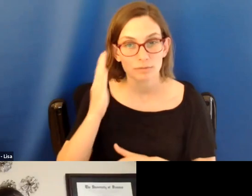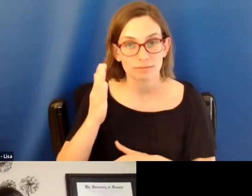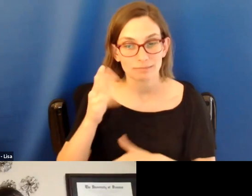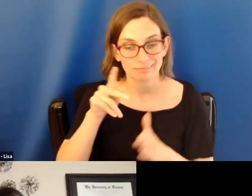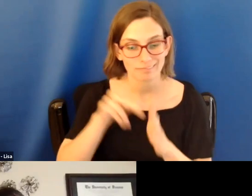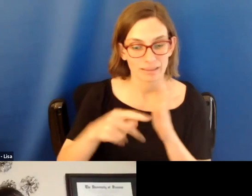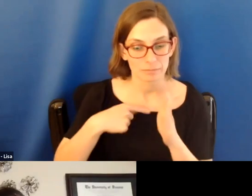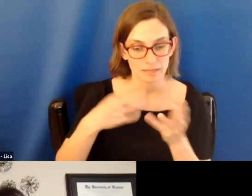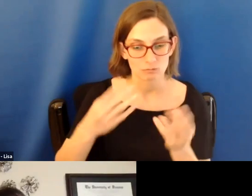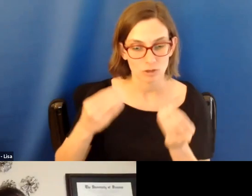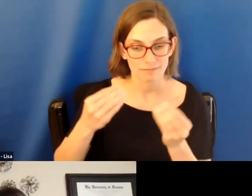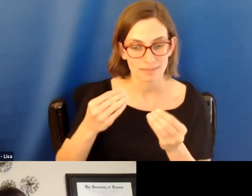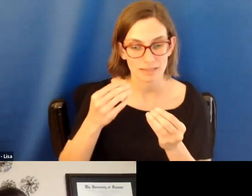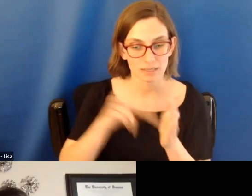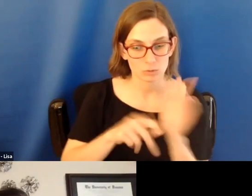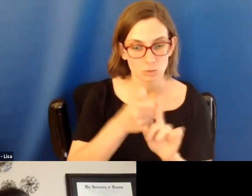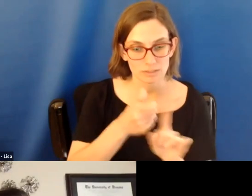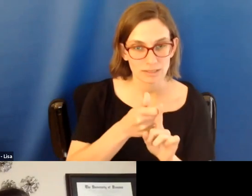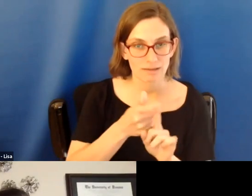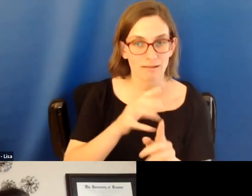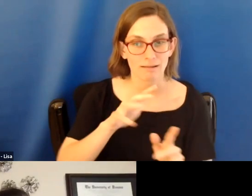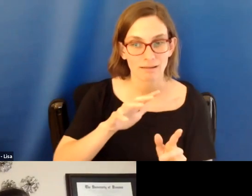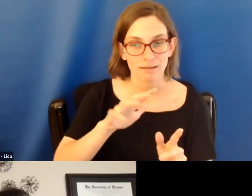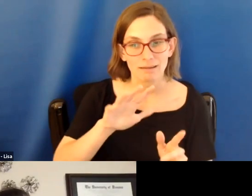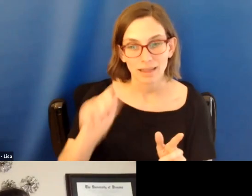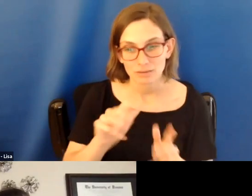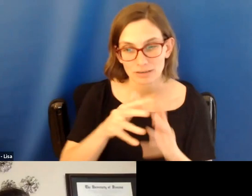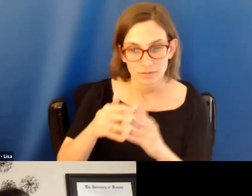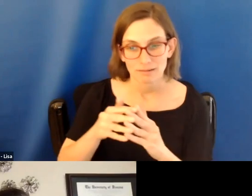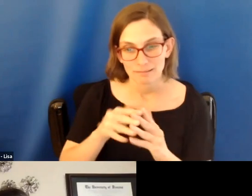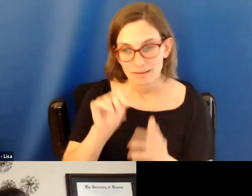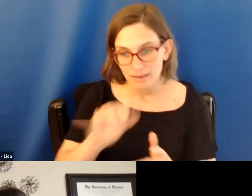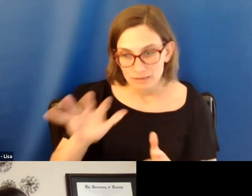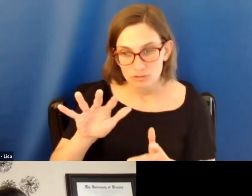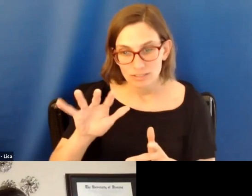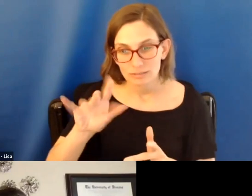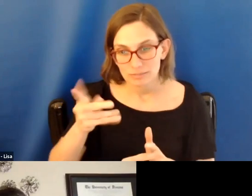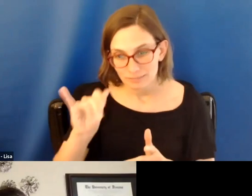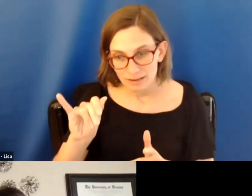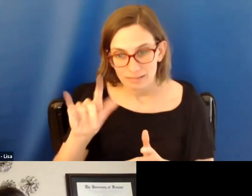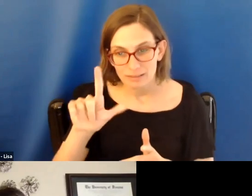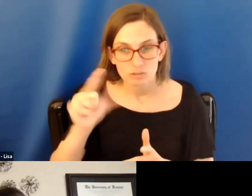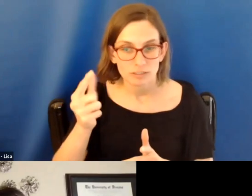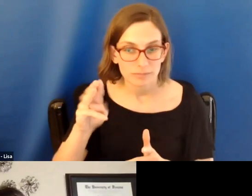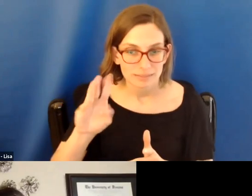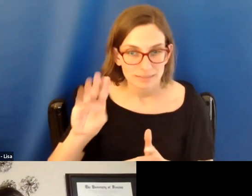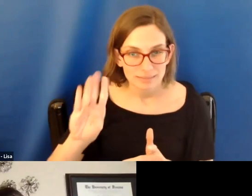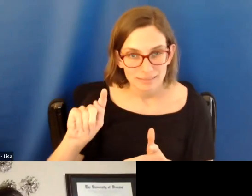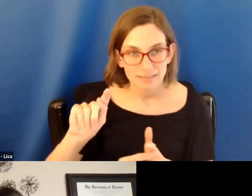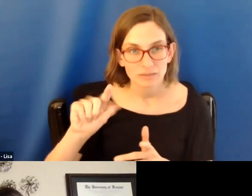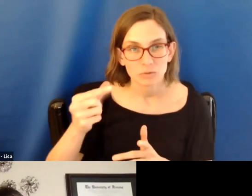Softly, Suicide Among African American, Asian, Pacific Islanders, and LGBTQ plus